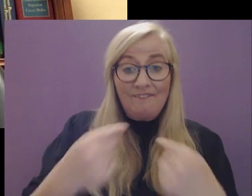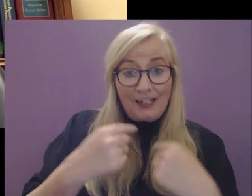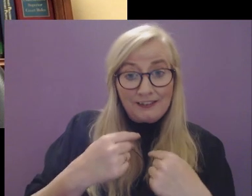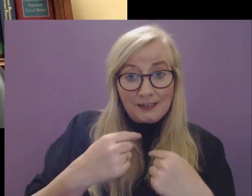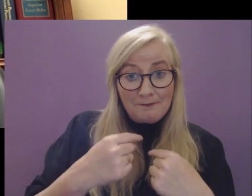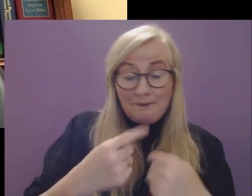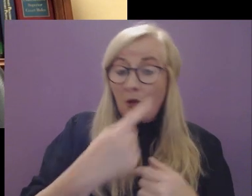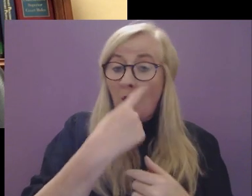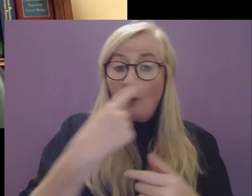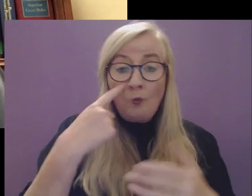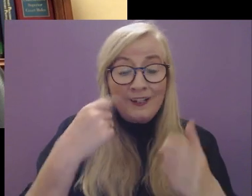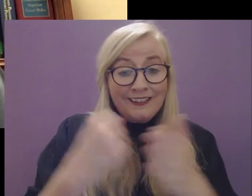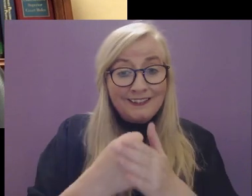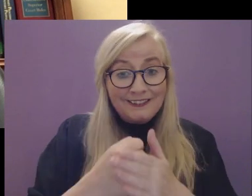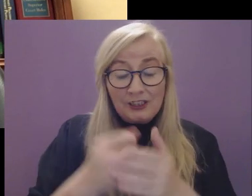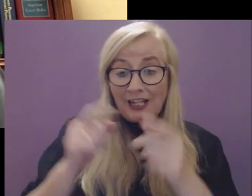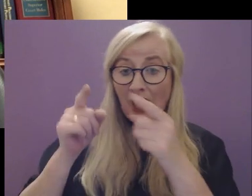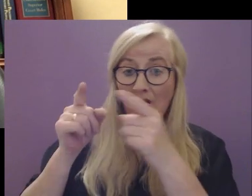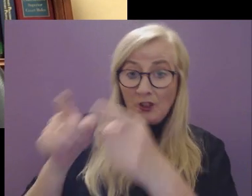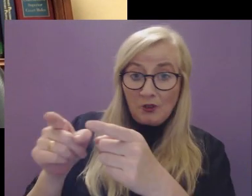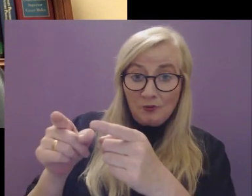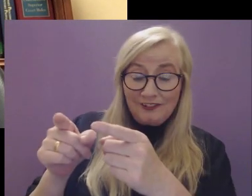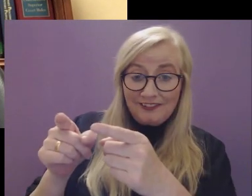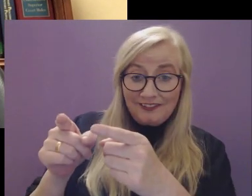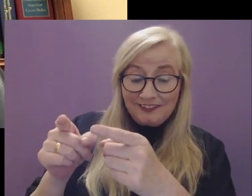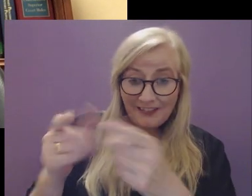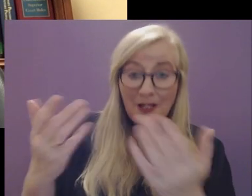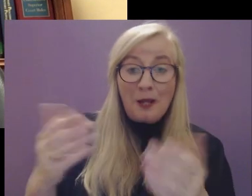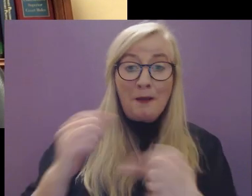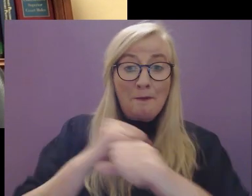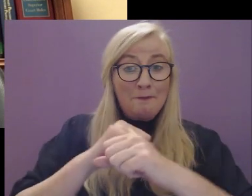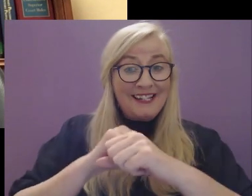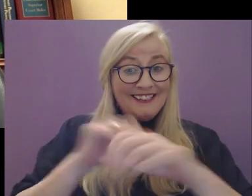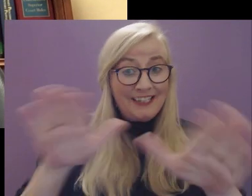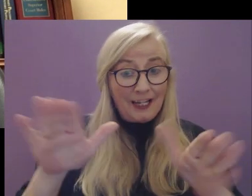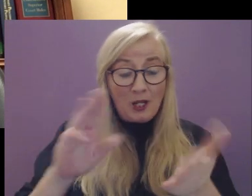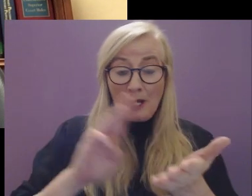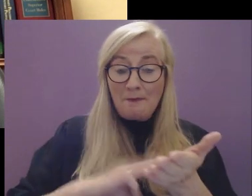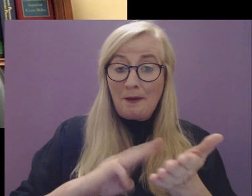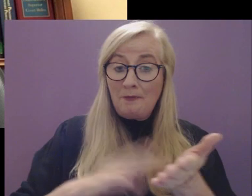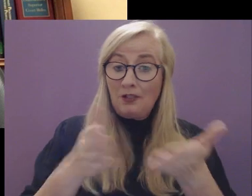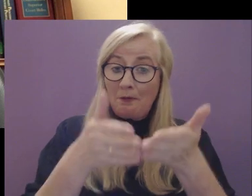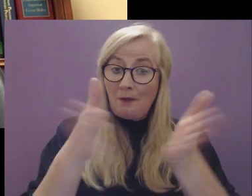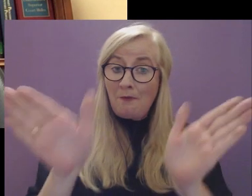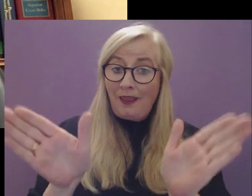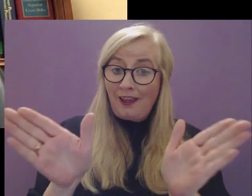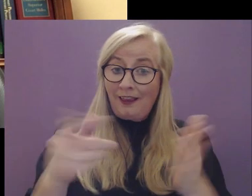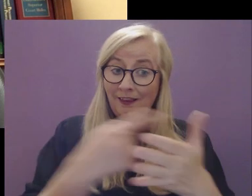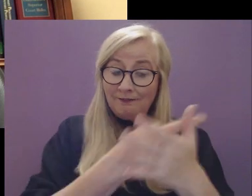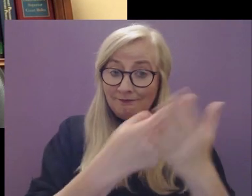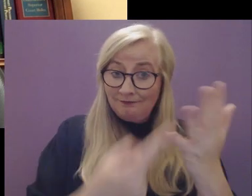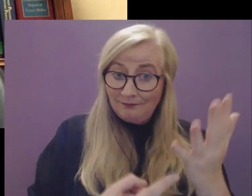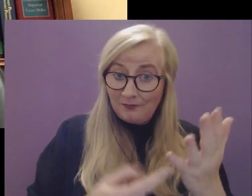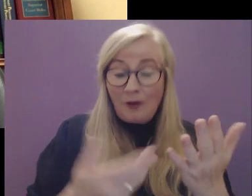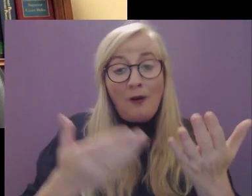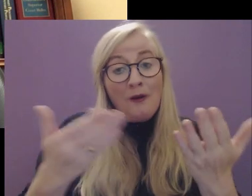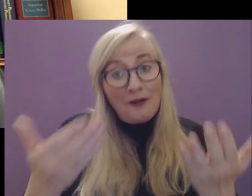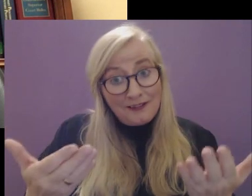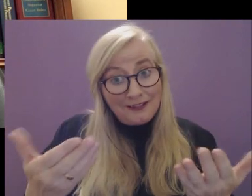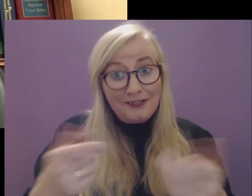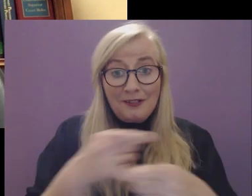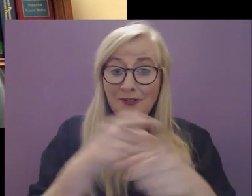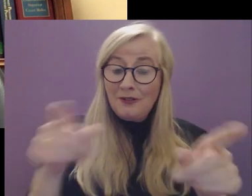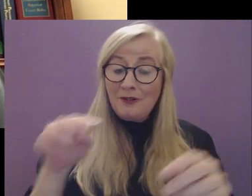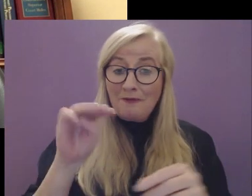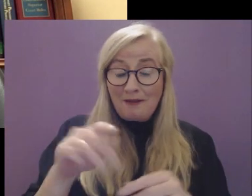victims, witnesses, accused persons, media and members of the public. Well,